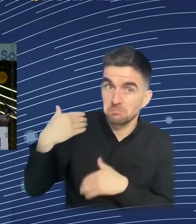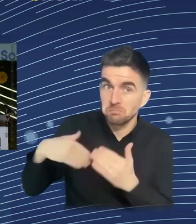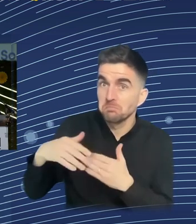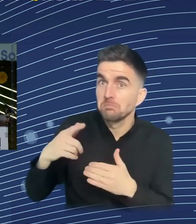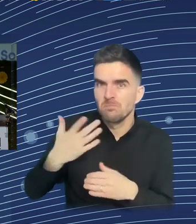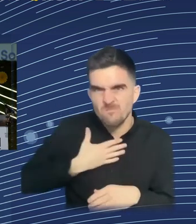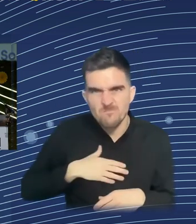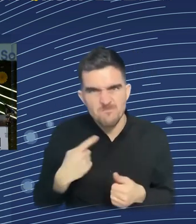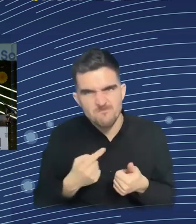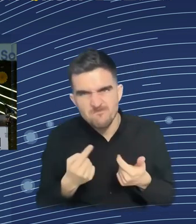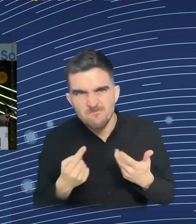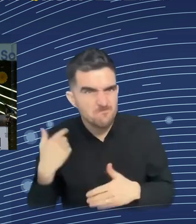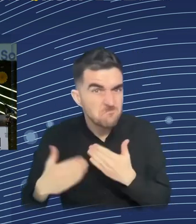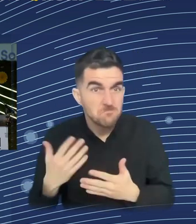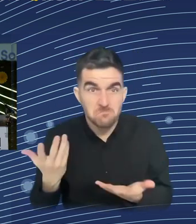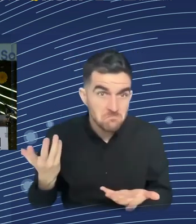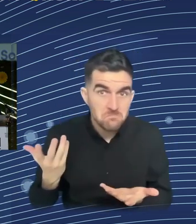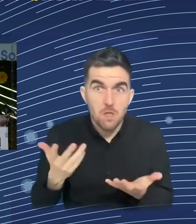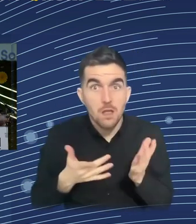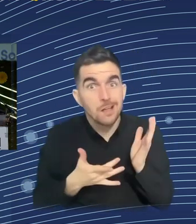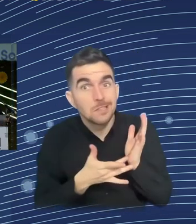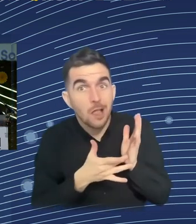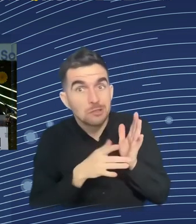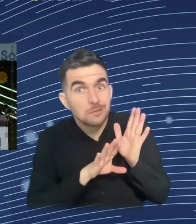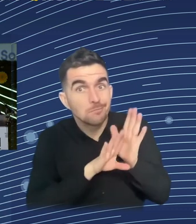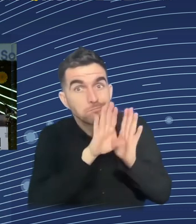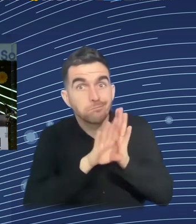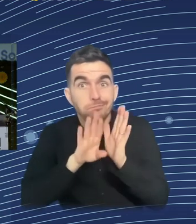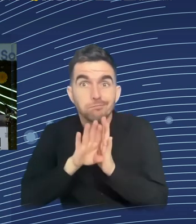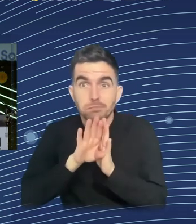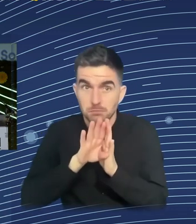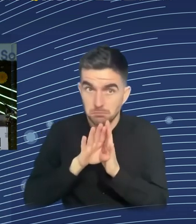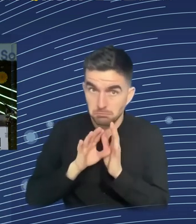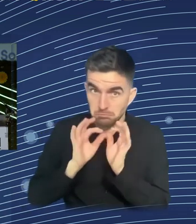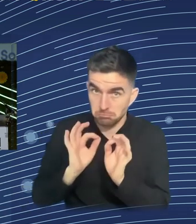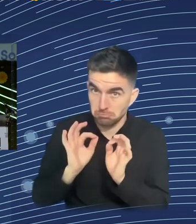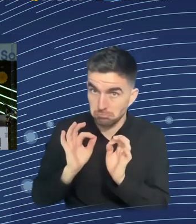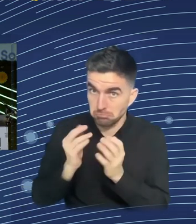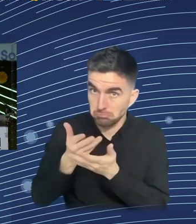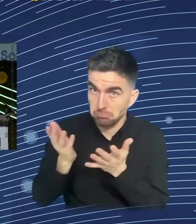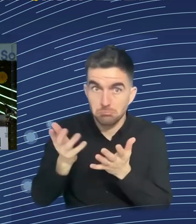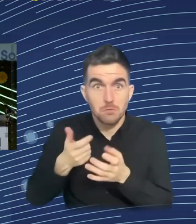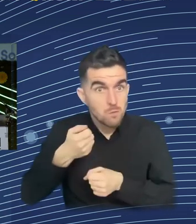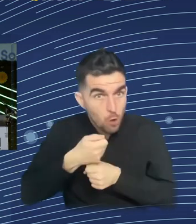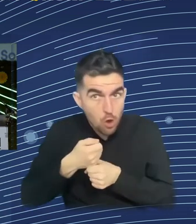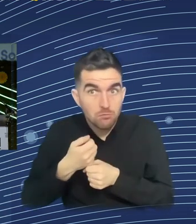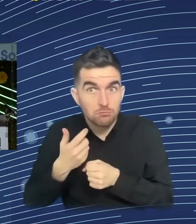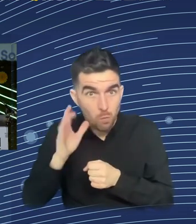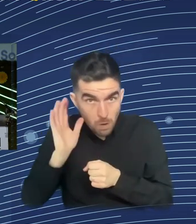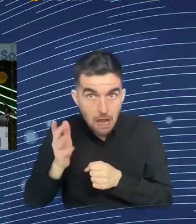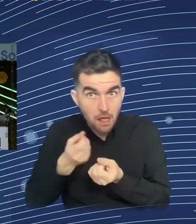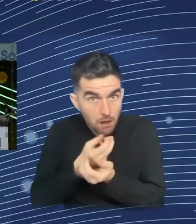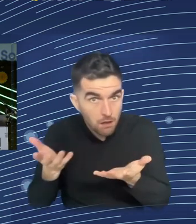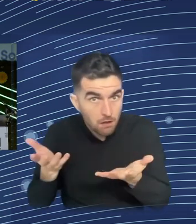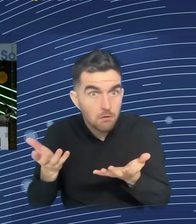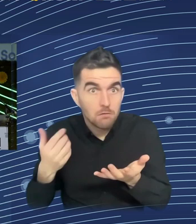will be created if we want to do them. Now, of course, if we get wealthier through productivity improvements and new technology, then 20 years